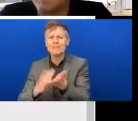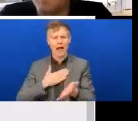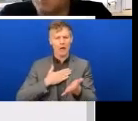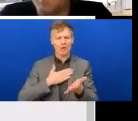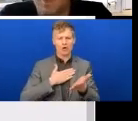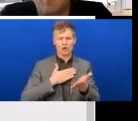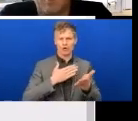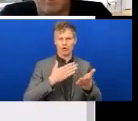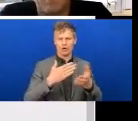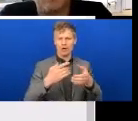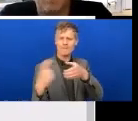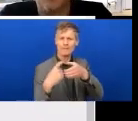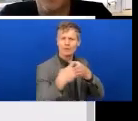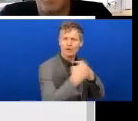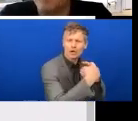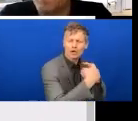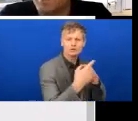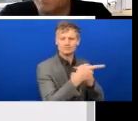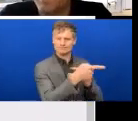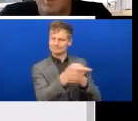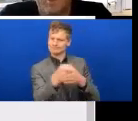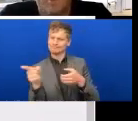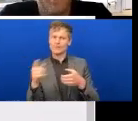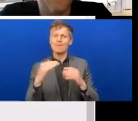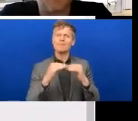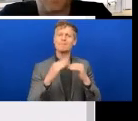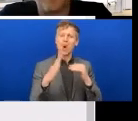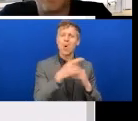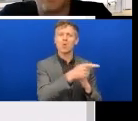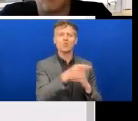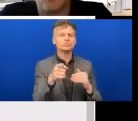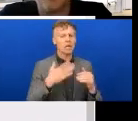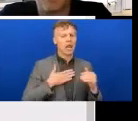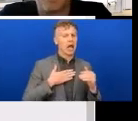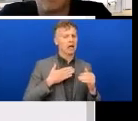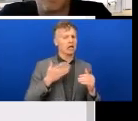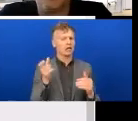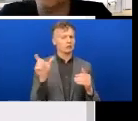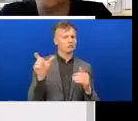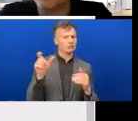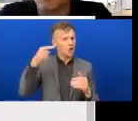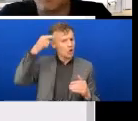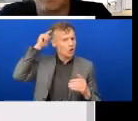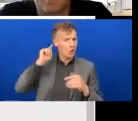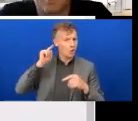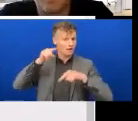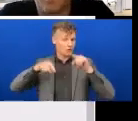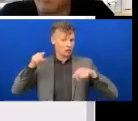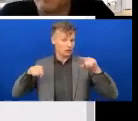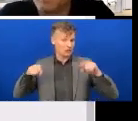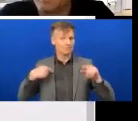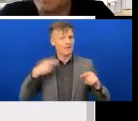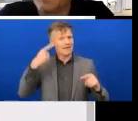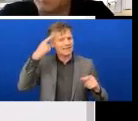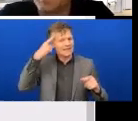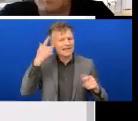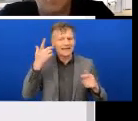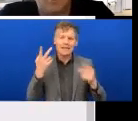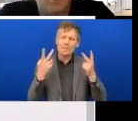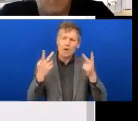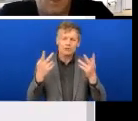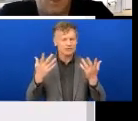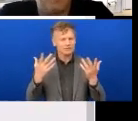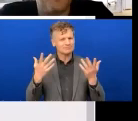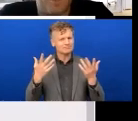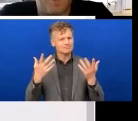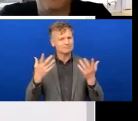resonated most with that audience and people were most familiar with that. But I think it's always very important to recognise that language evolves and language changes